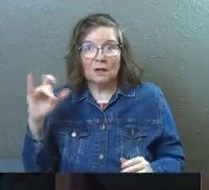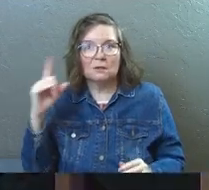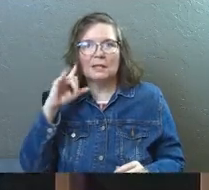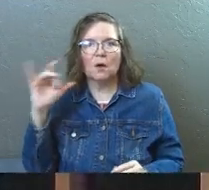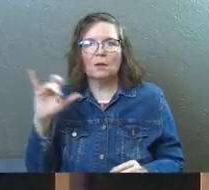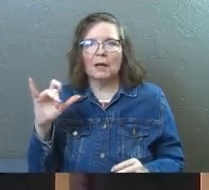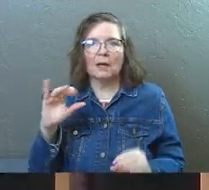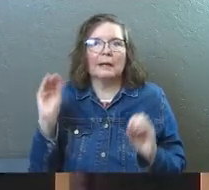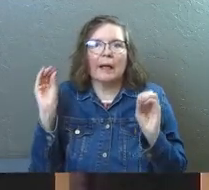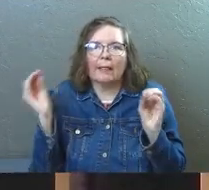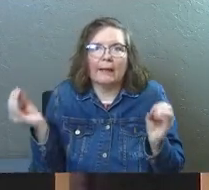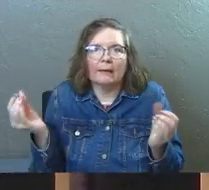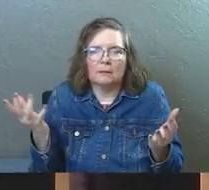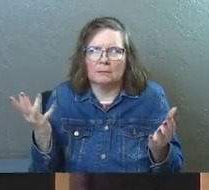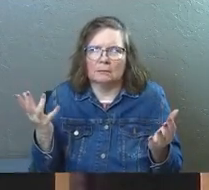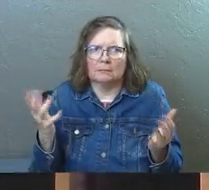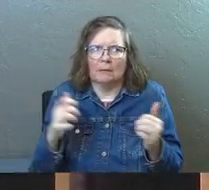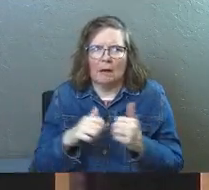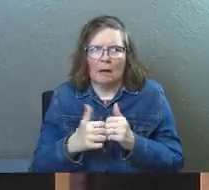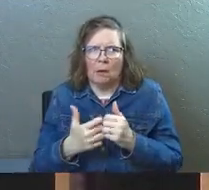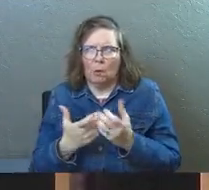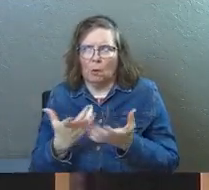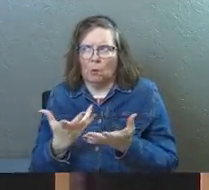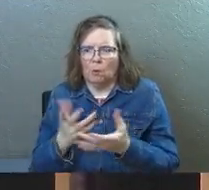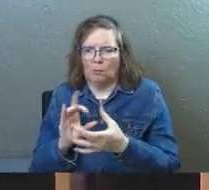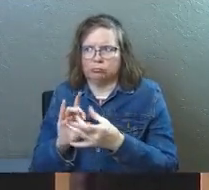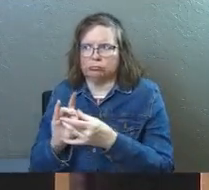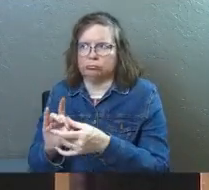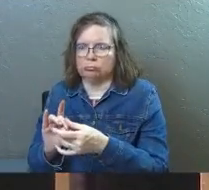like is it sounds like nothing and you're wrong.